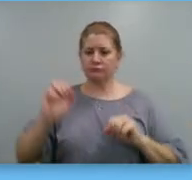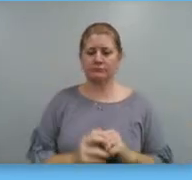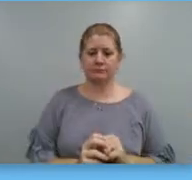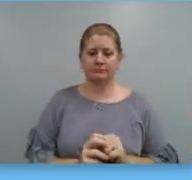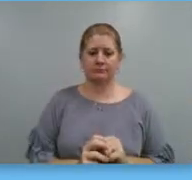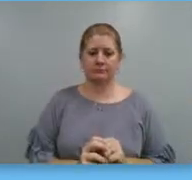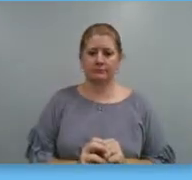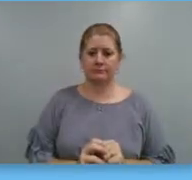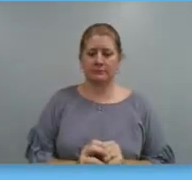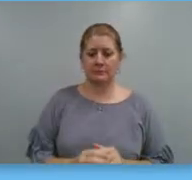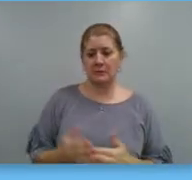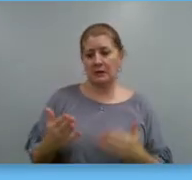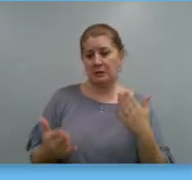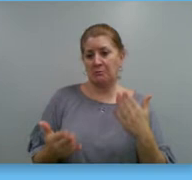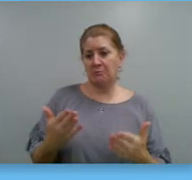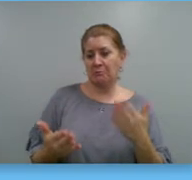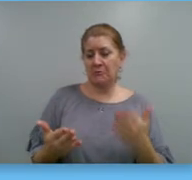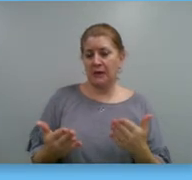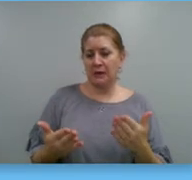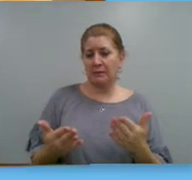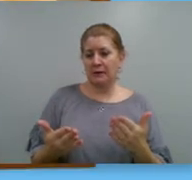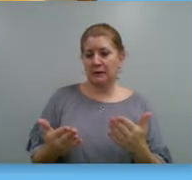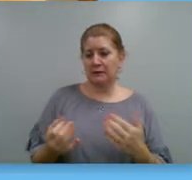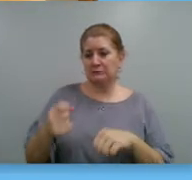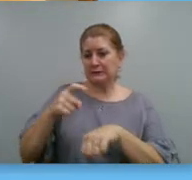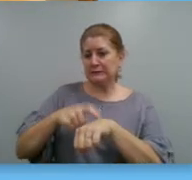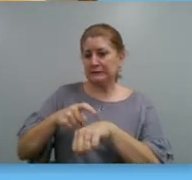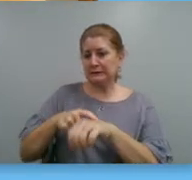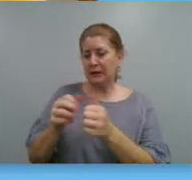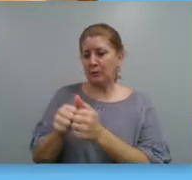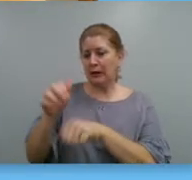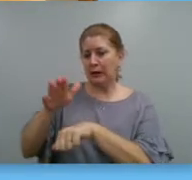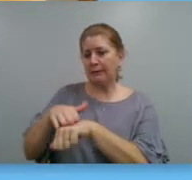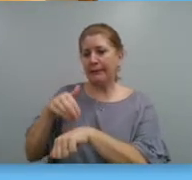Maybe what really calms you down is spending some time with a pet.